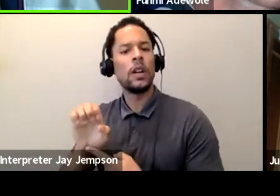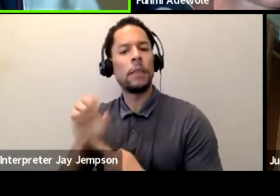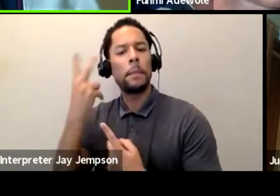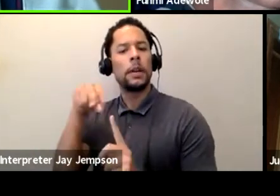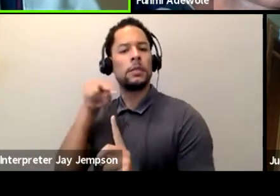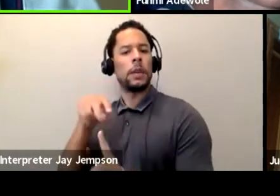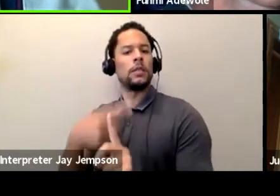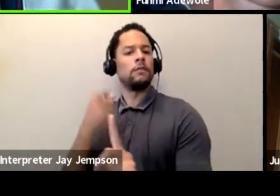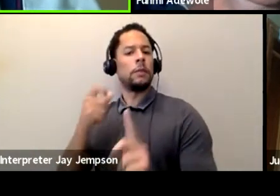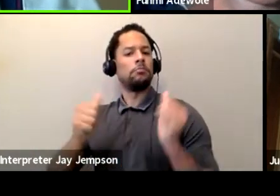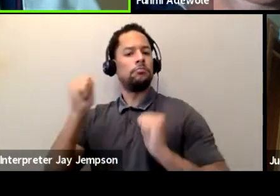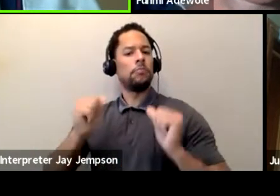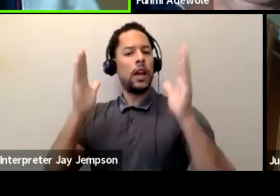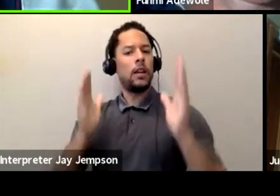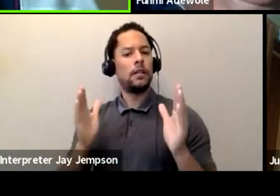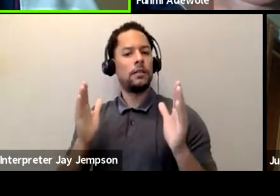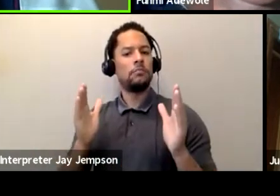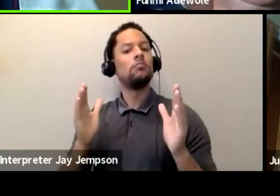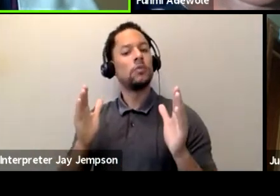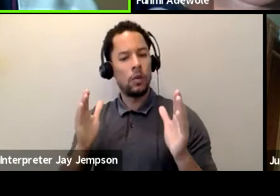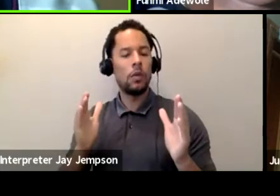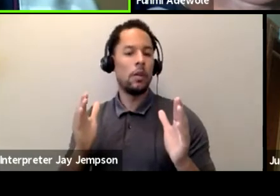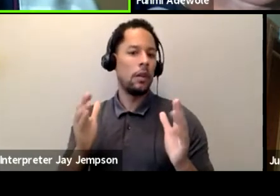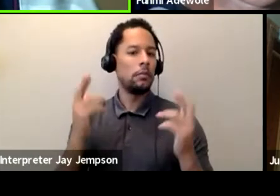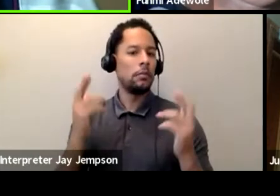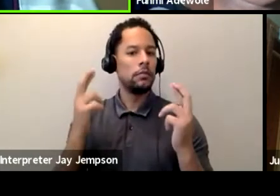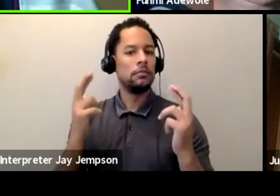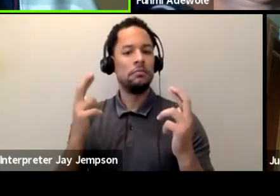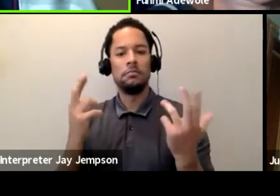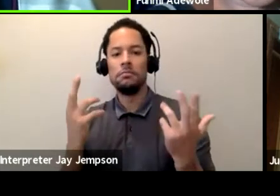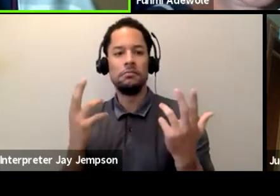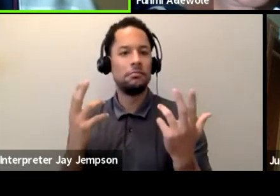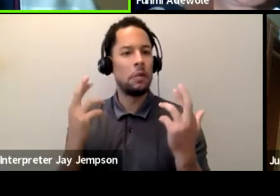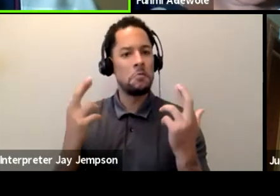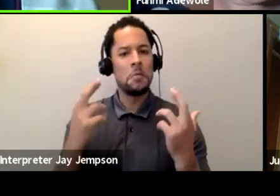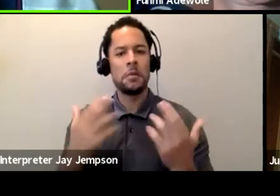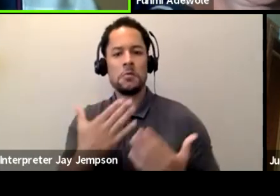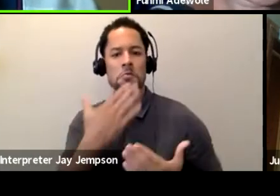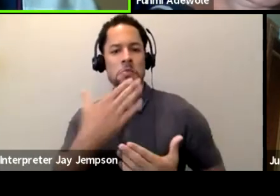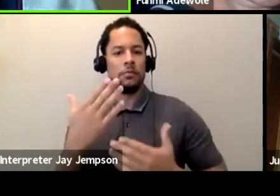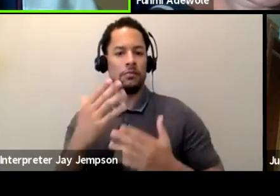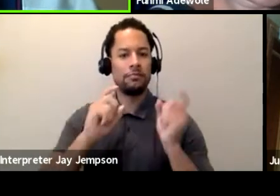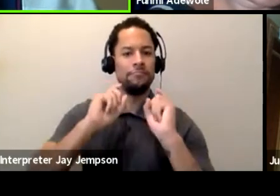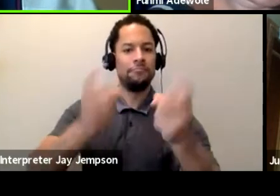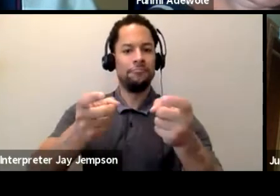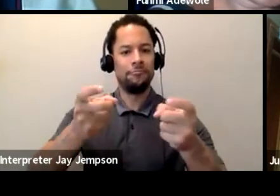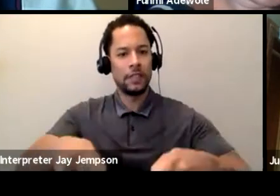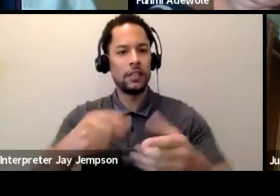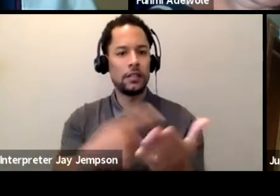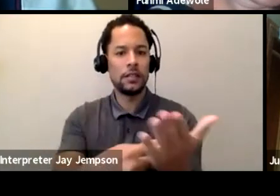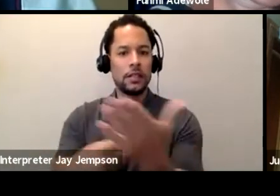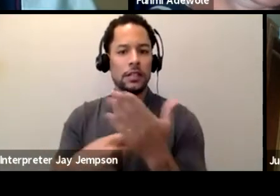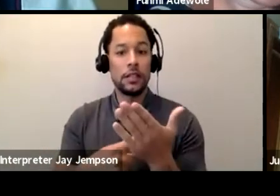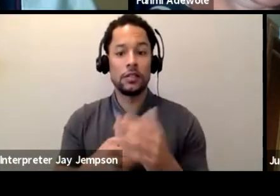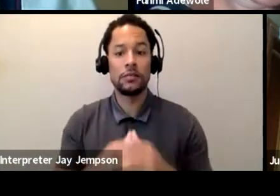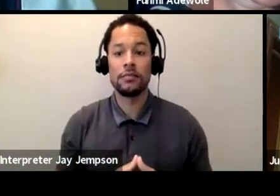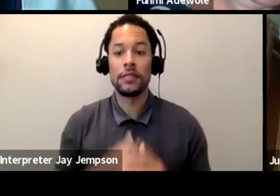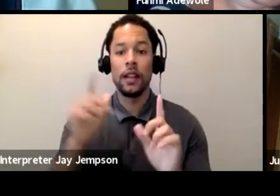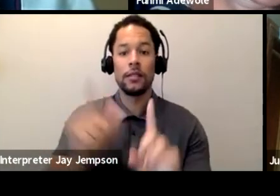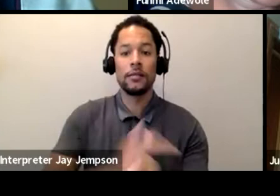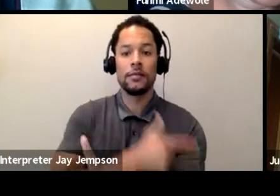looking forward to contributing to this conversation. Thank you. And pass it on to Fumi.